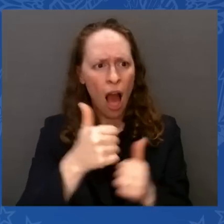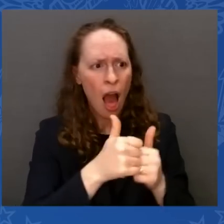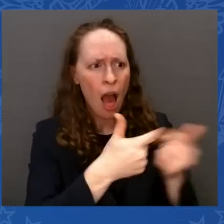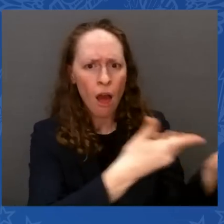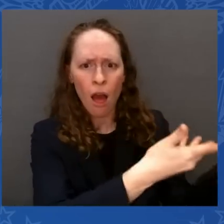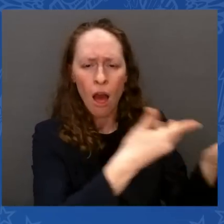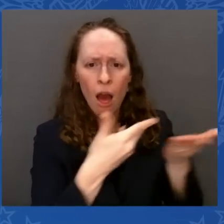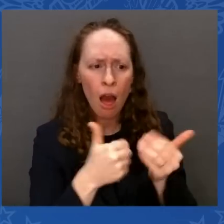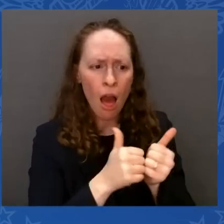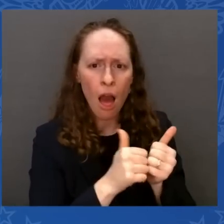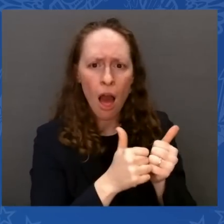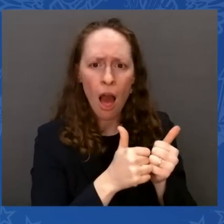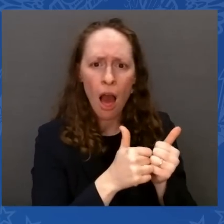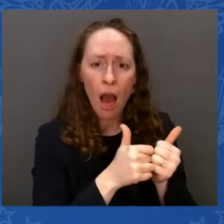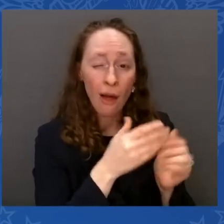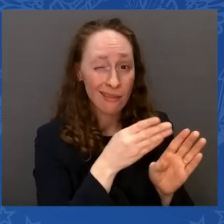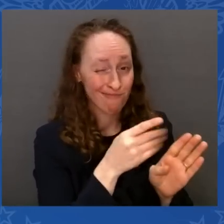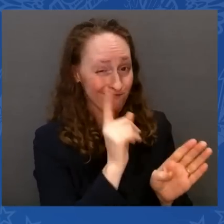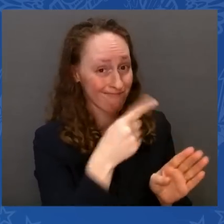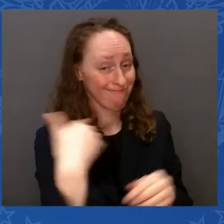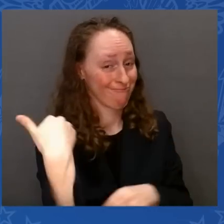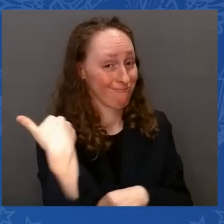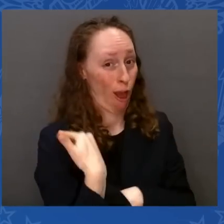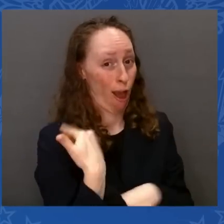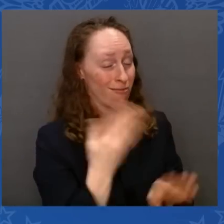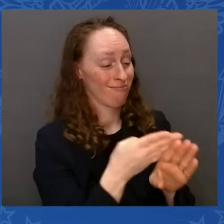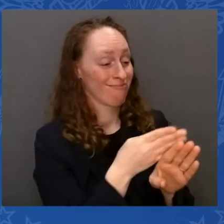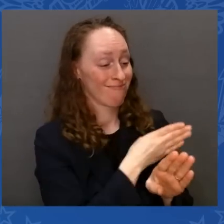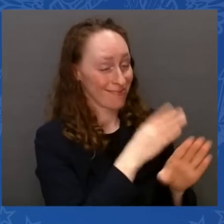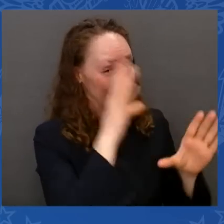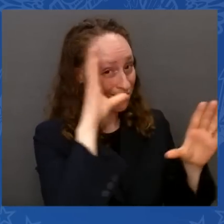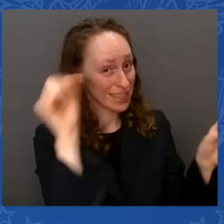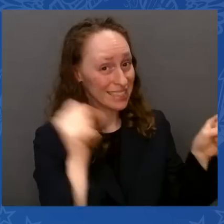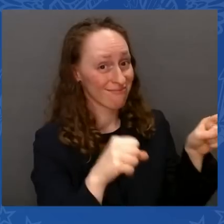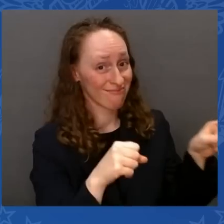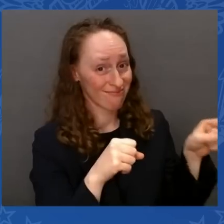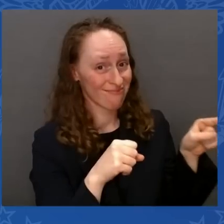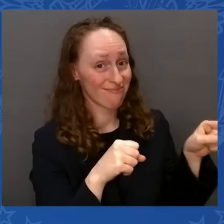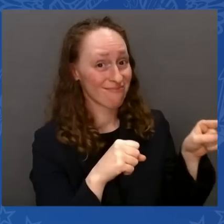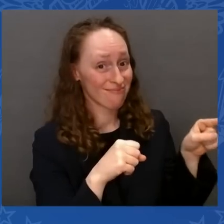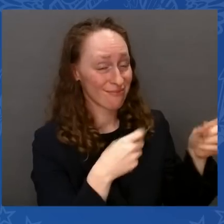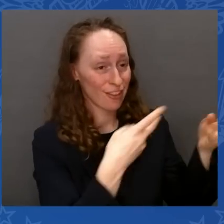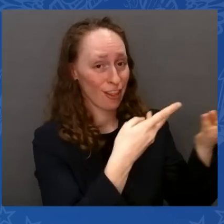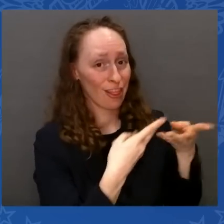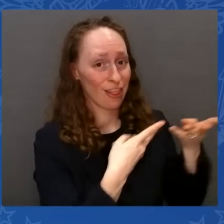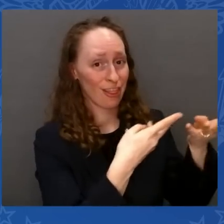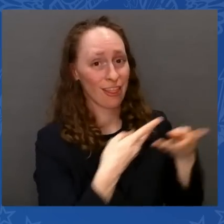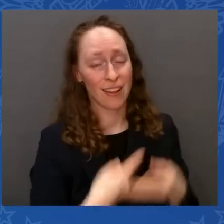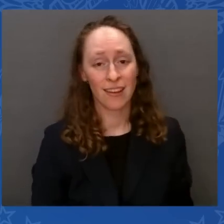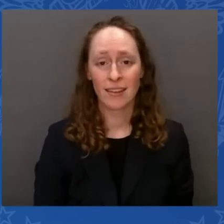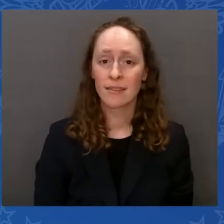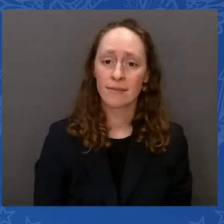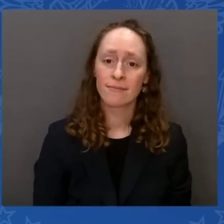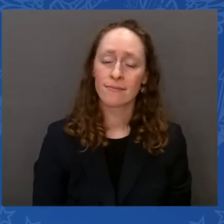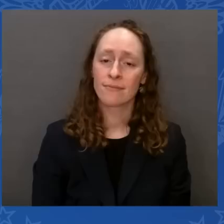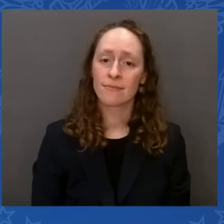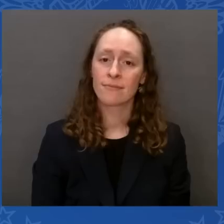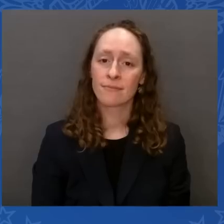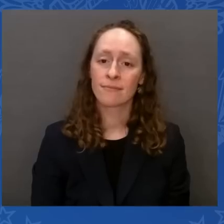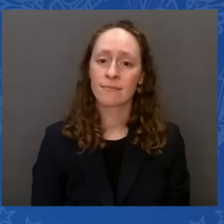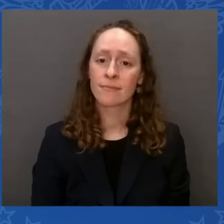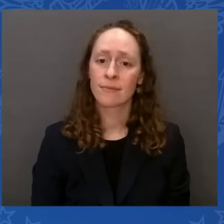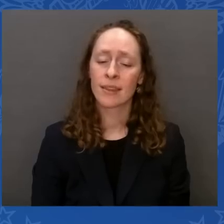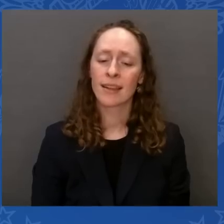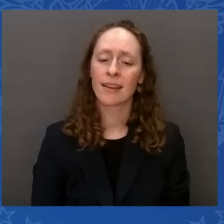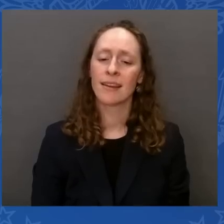Look, so what we did in the past two years, whenever possible, we should work on both sides of the aisle, get as much done as we